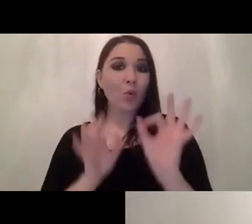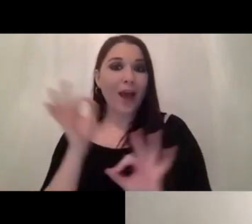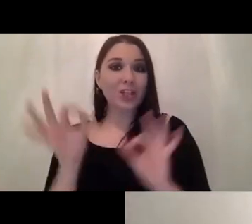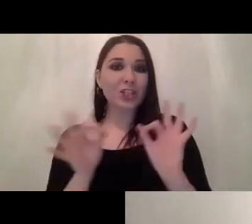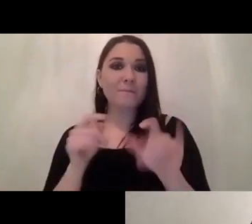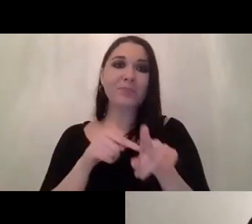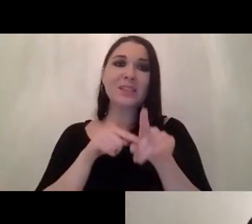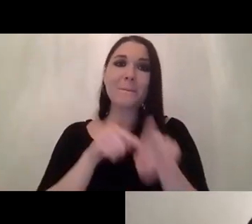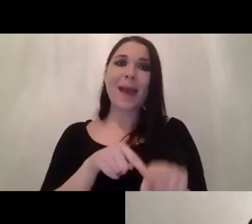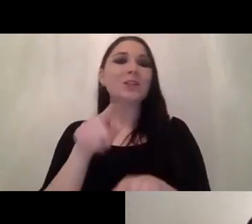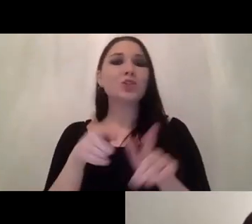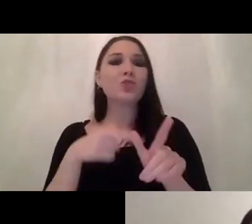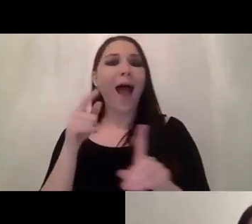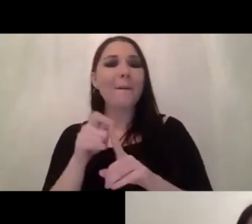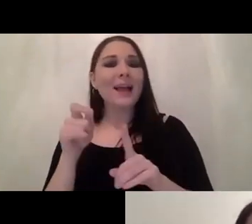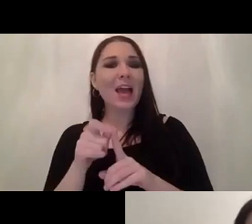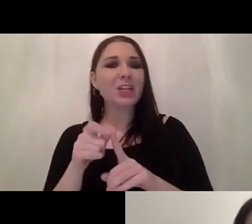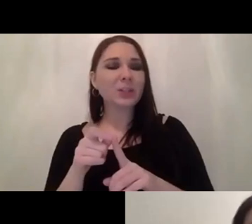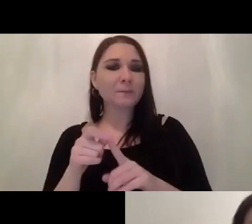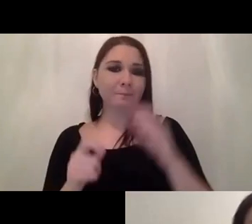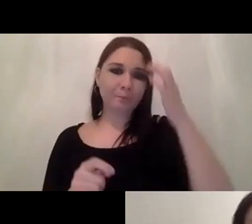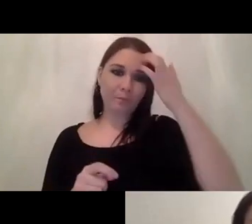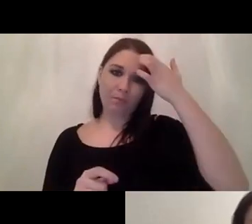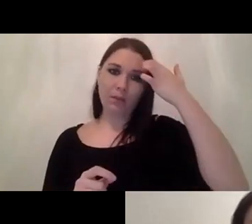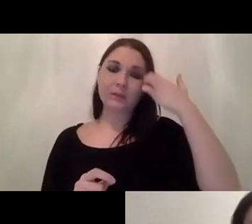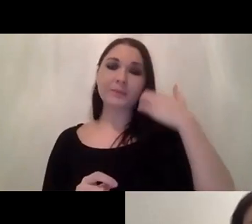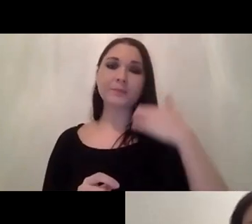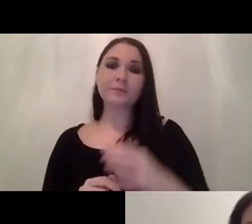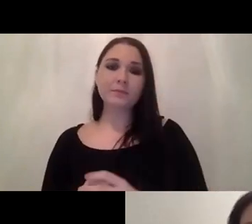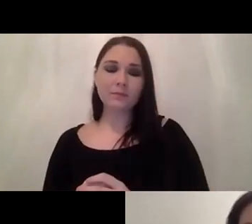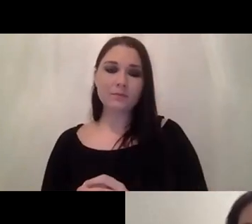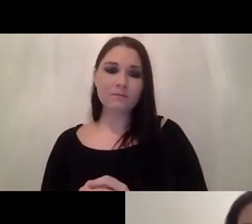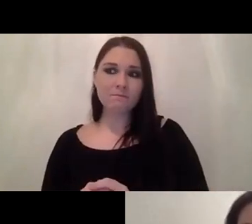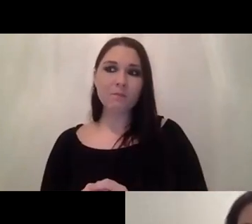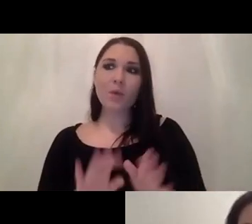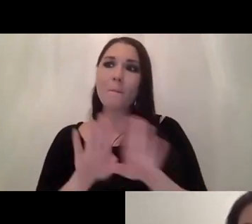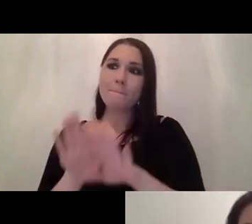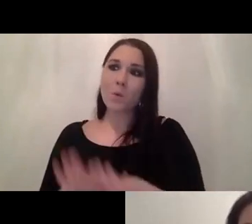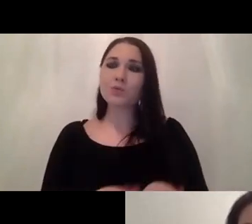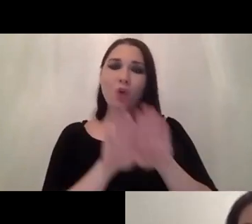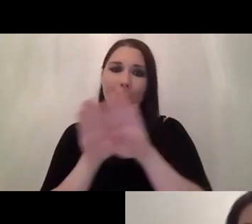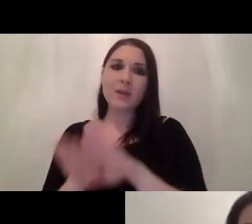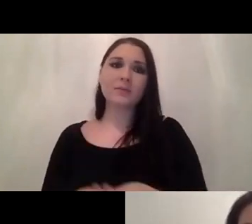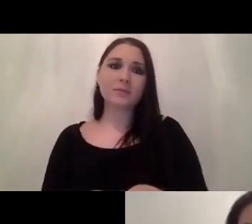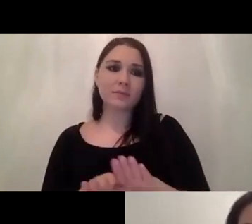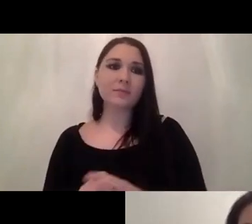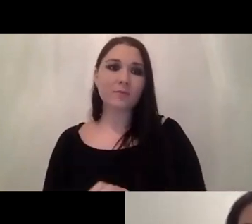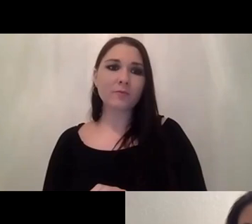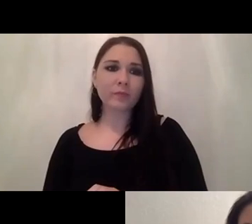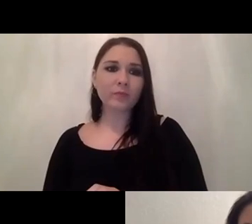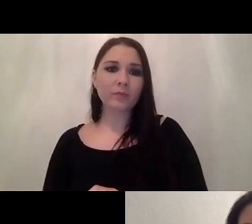um the stereo cameras which is actually the the most common or the most uh uh